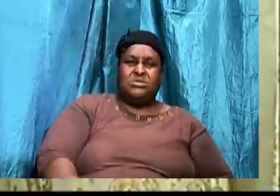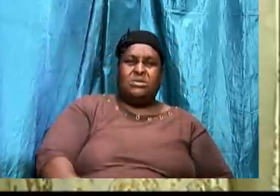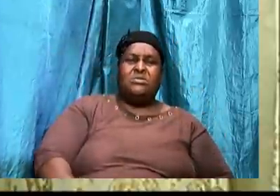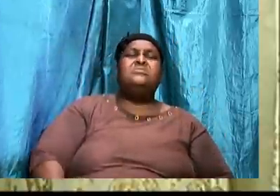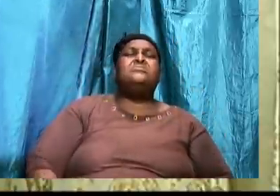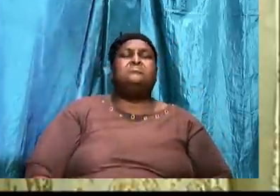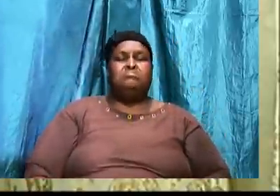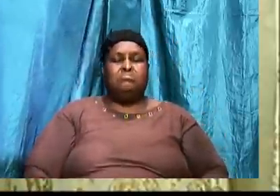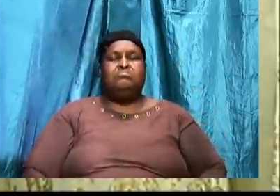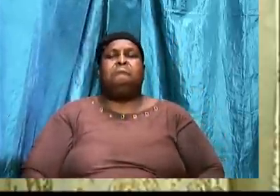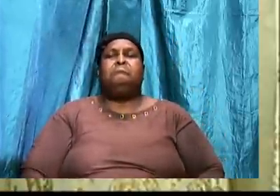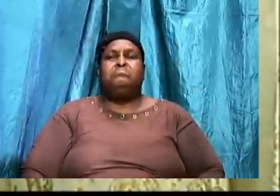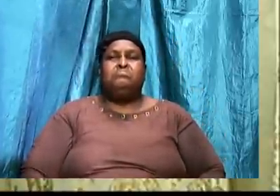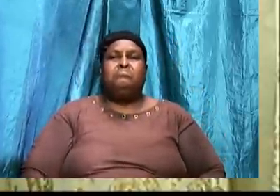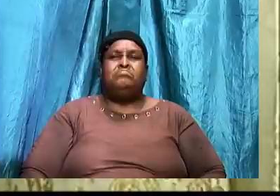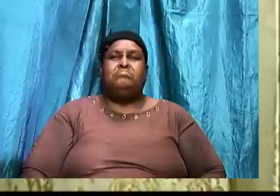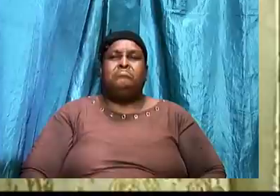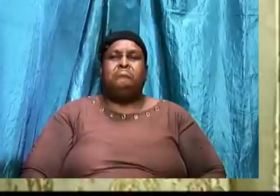10%.